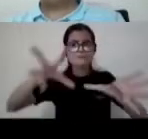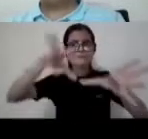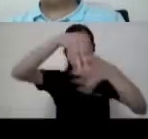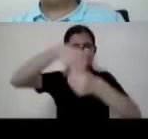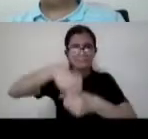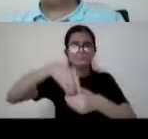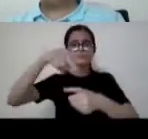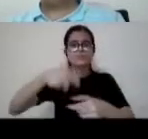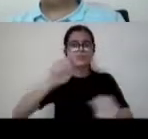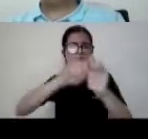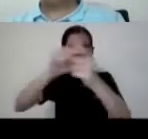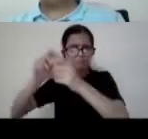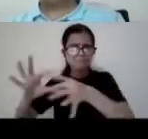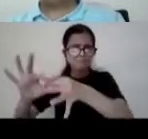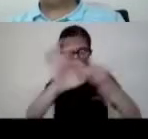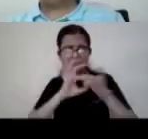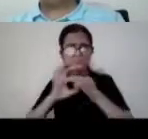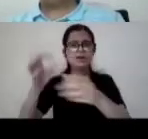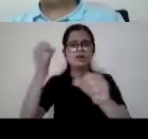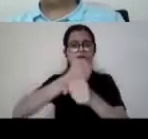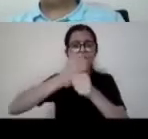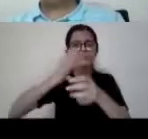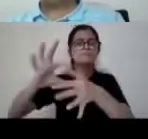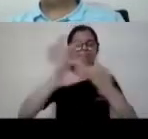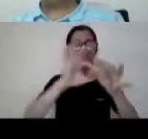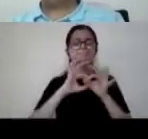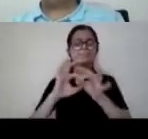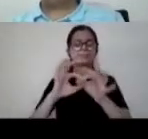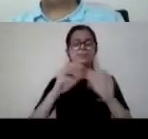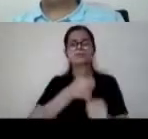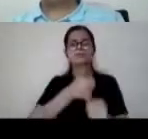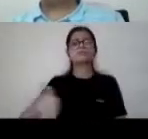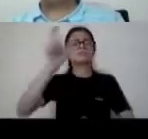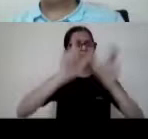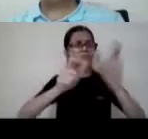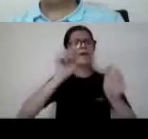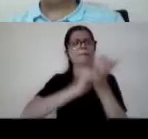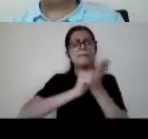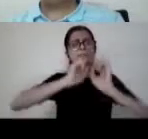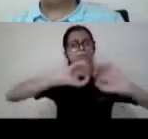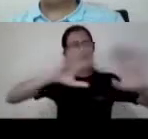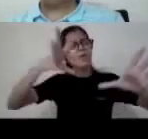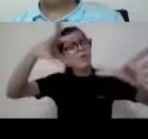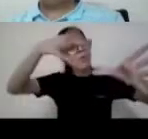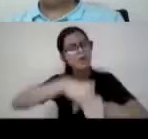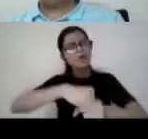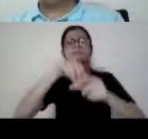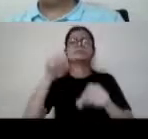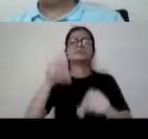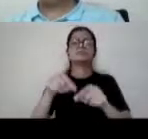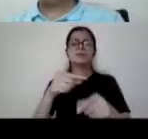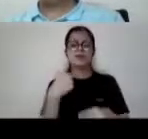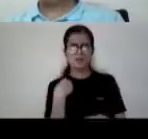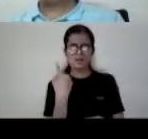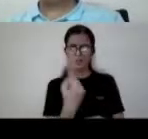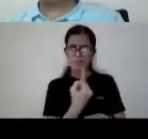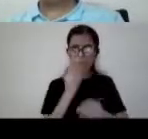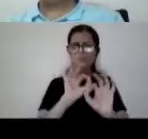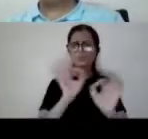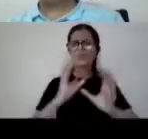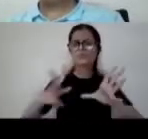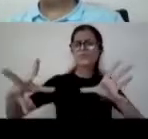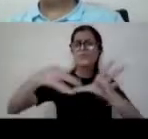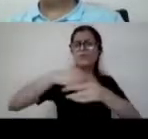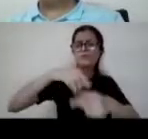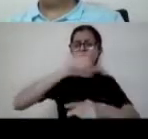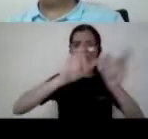to work together with the government and with the stakeholders including publishers so it's not that we were alone the publishers also were